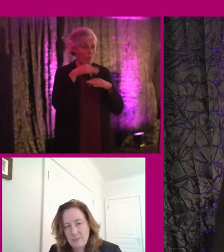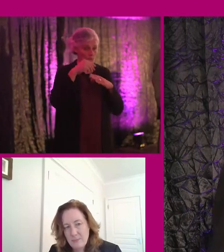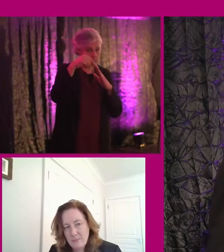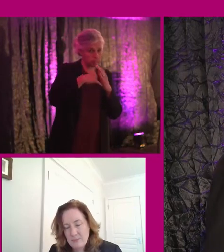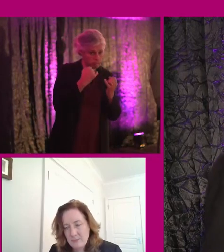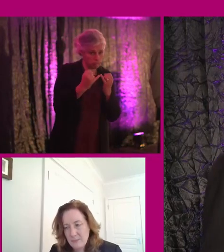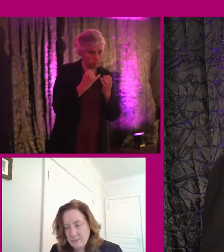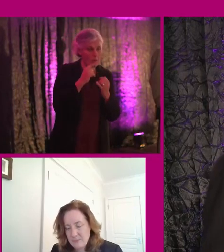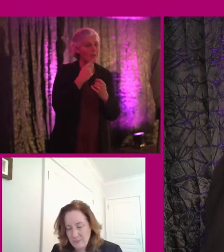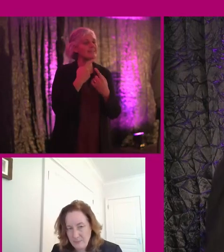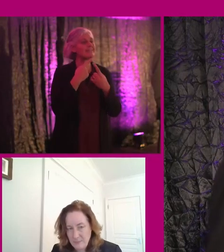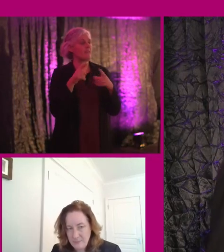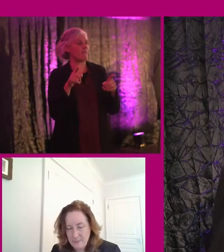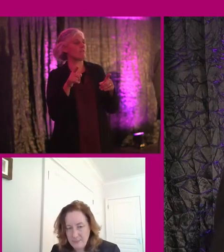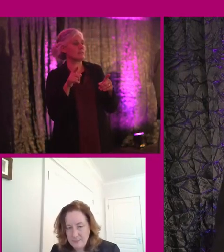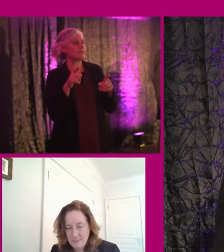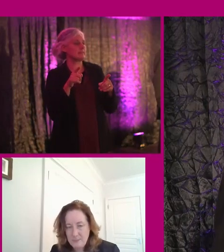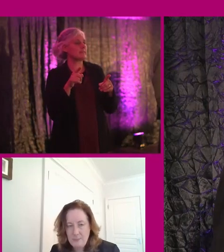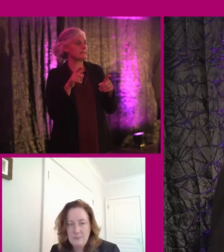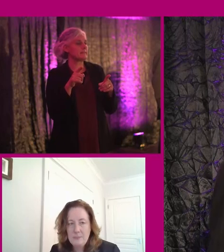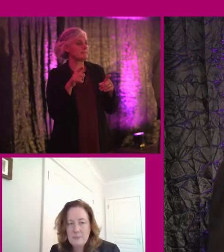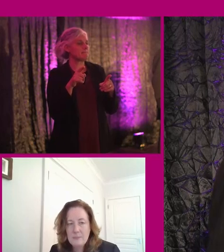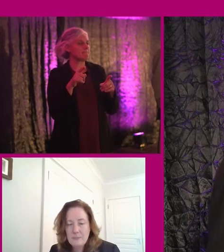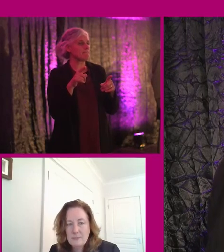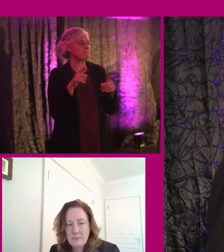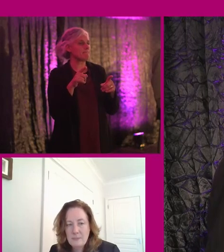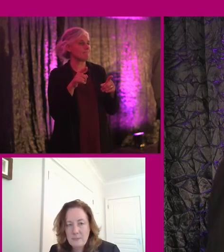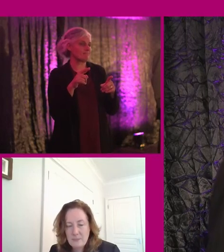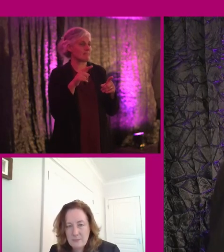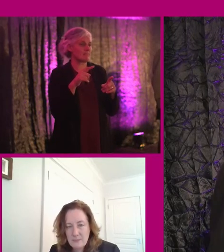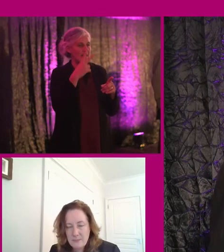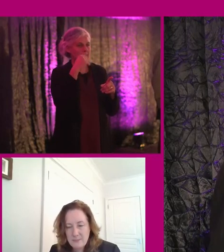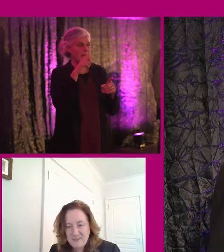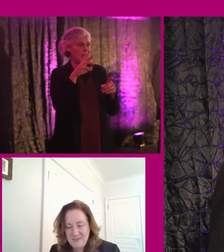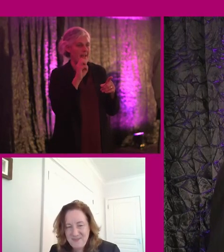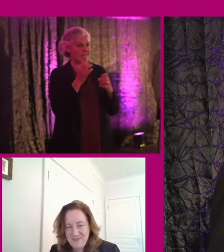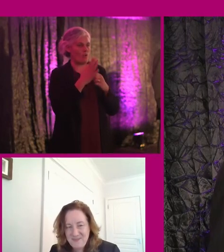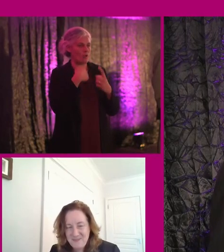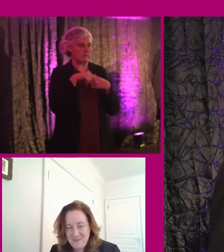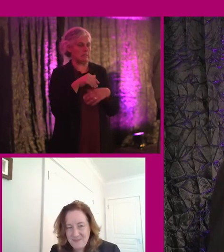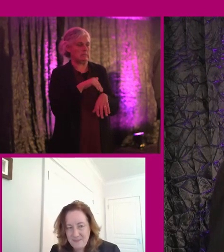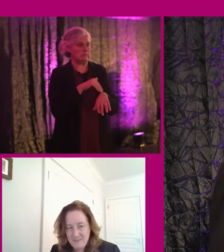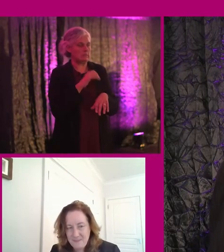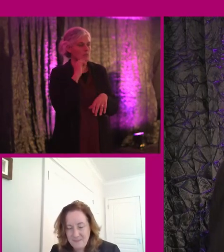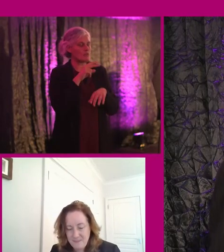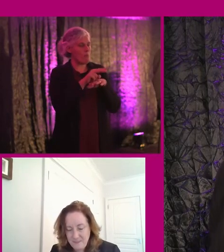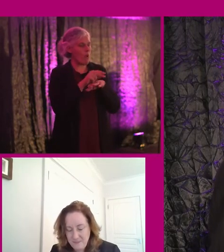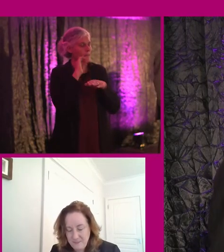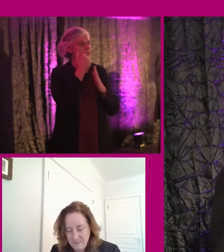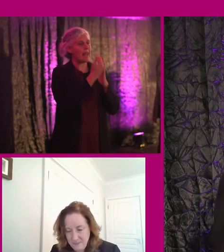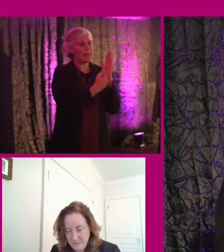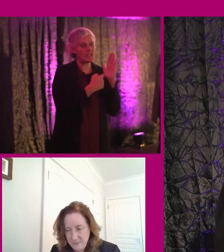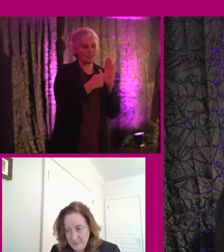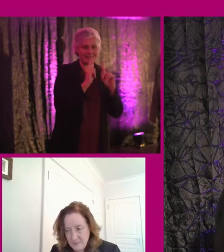but they are different, which is a bit of a nightmare for us on our monitoring because the legislation